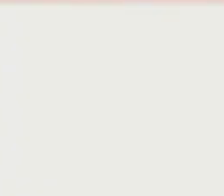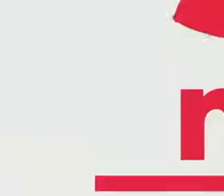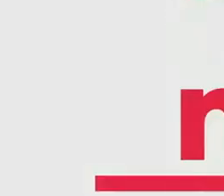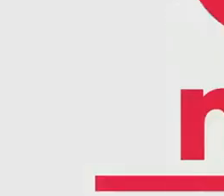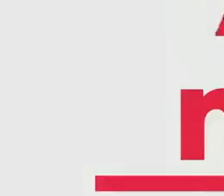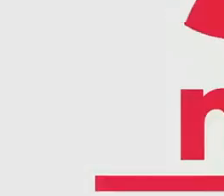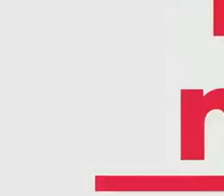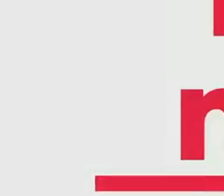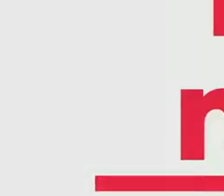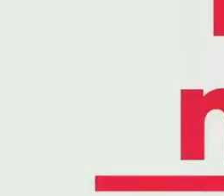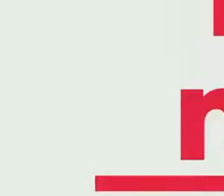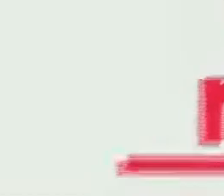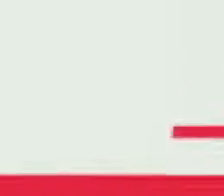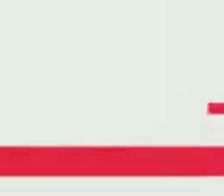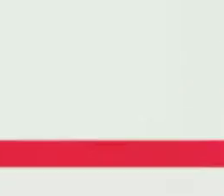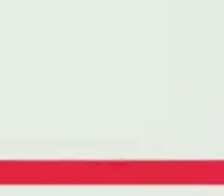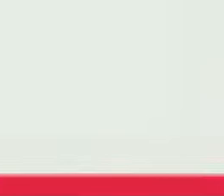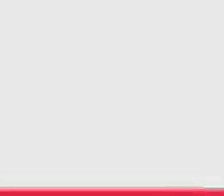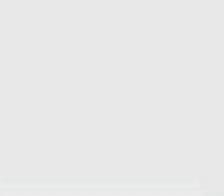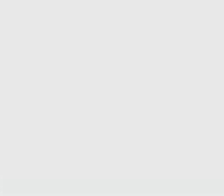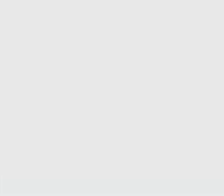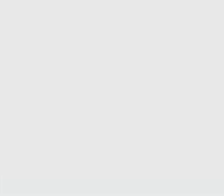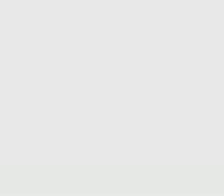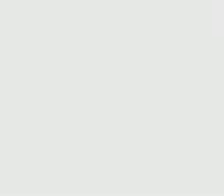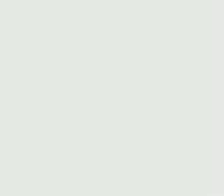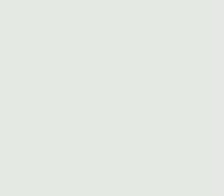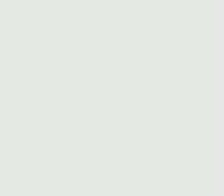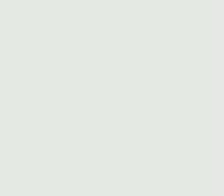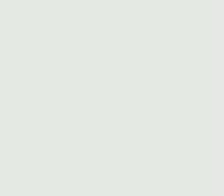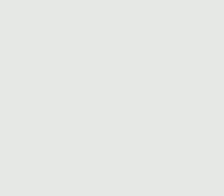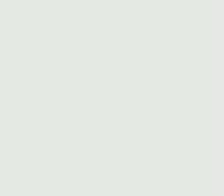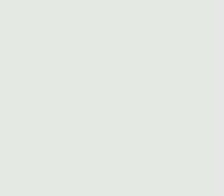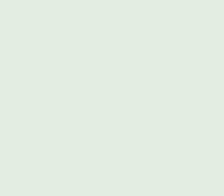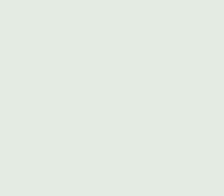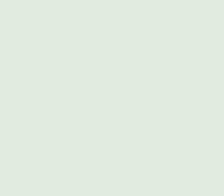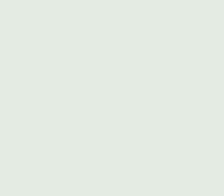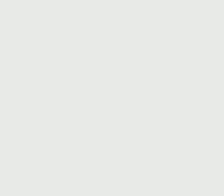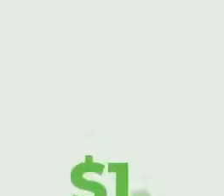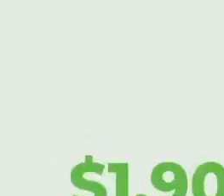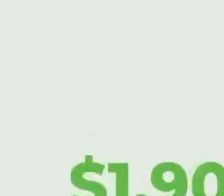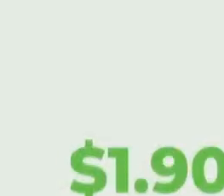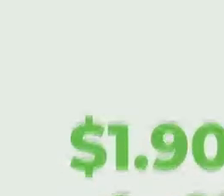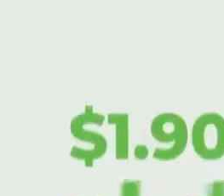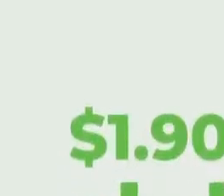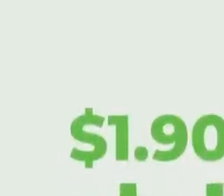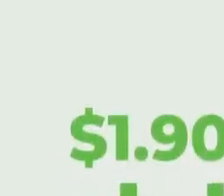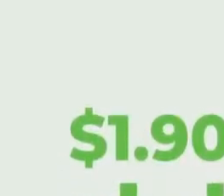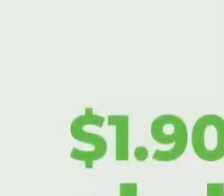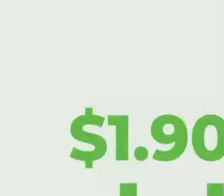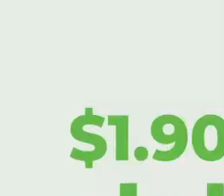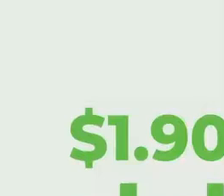Thank you very much. Thank